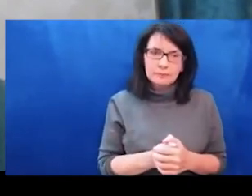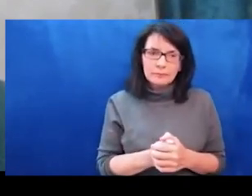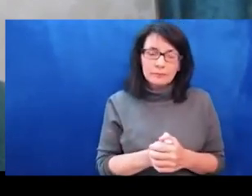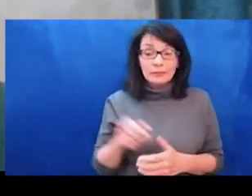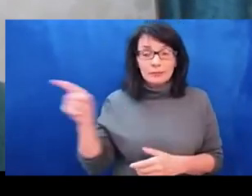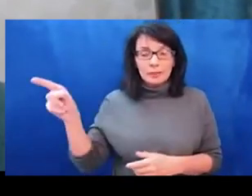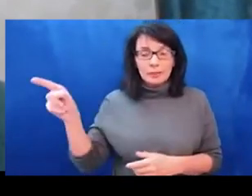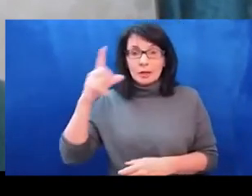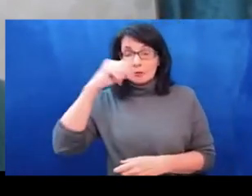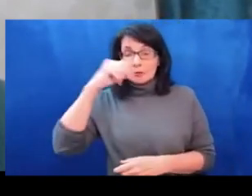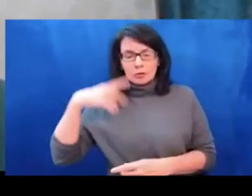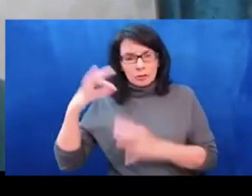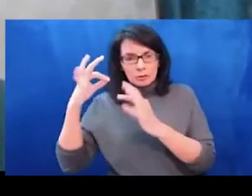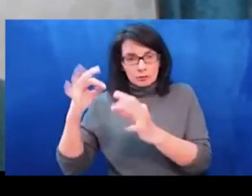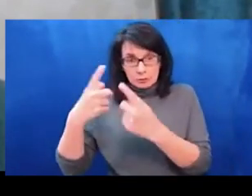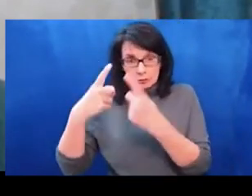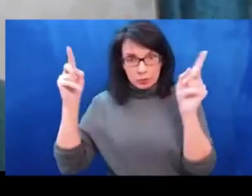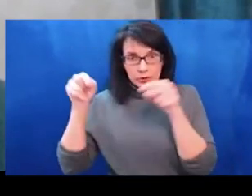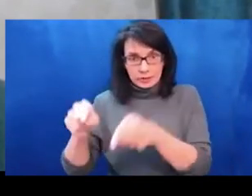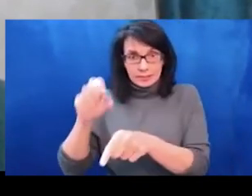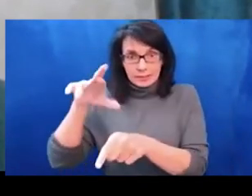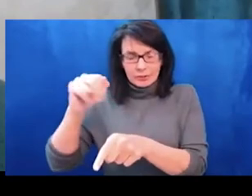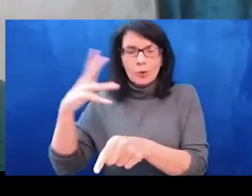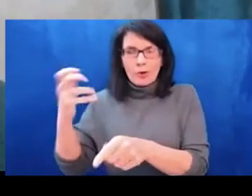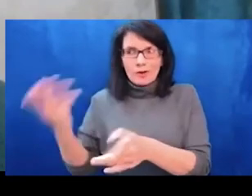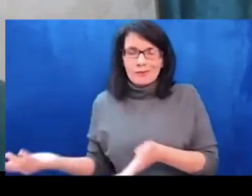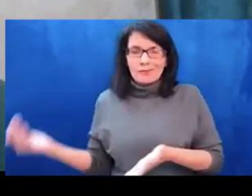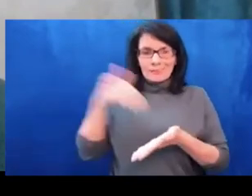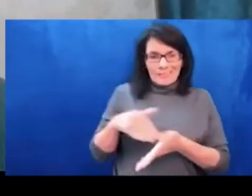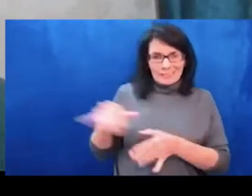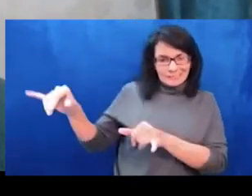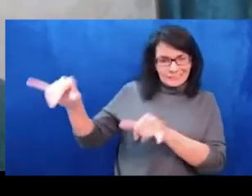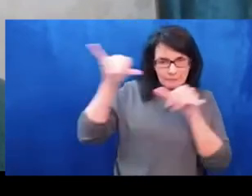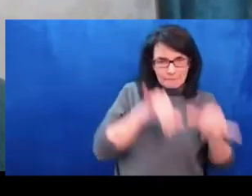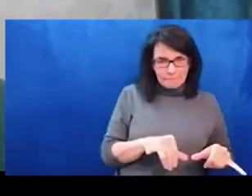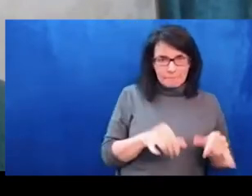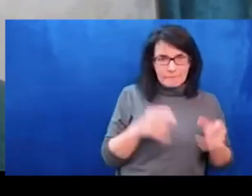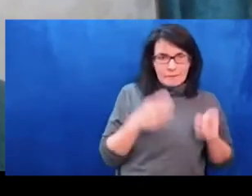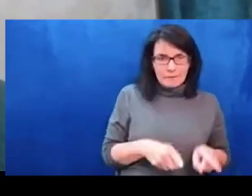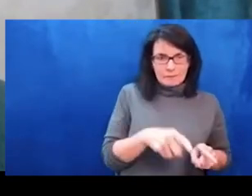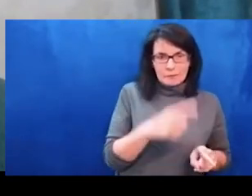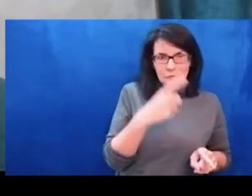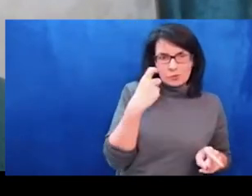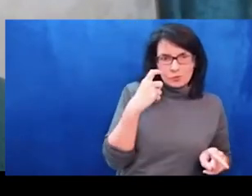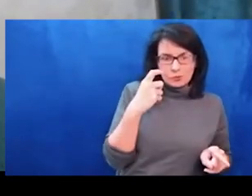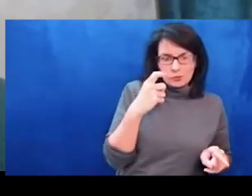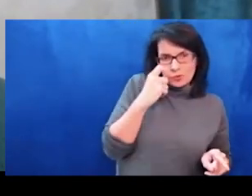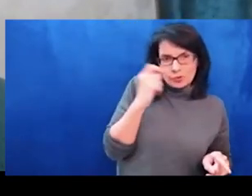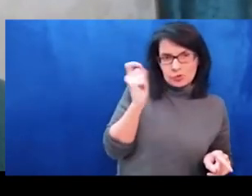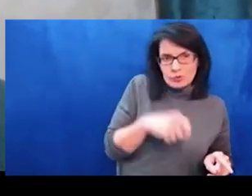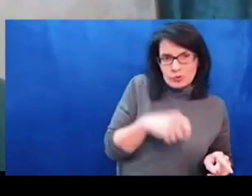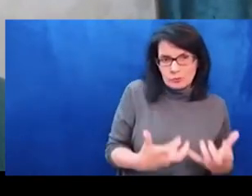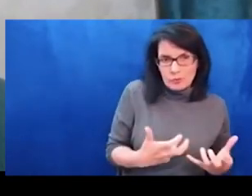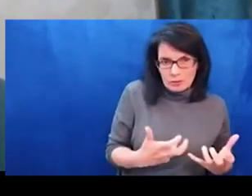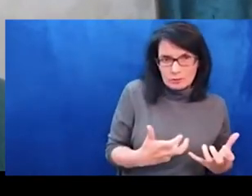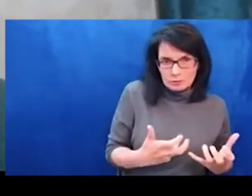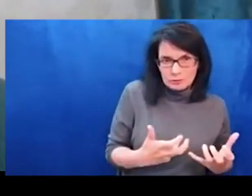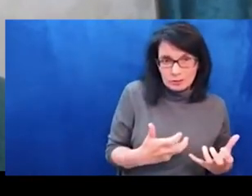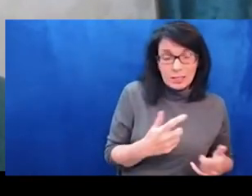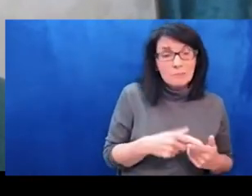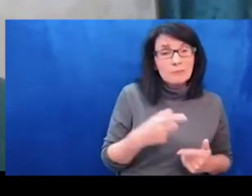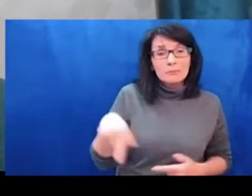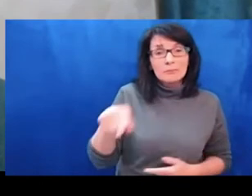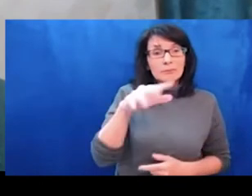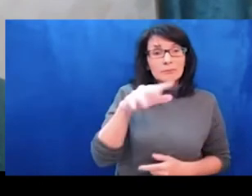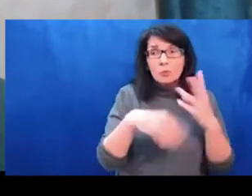So beside the big military air base they have in north of Syria, they secured also Tartu's port on the Mediterranean Sea for the next